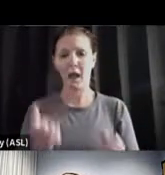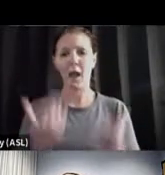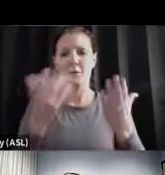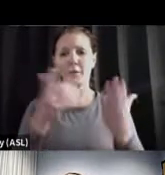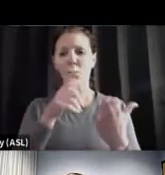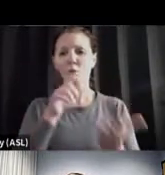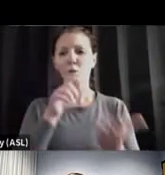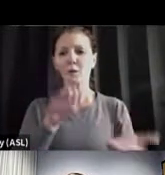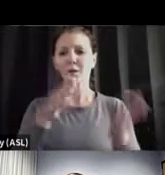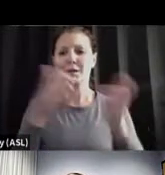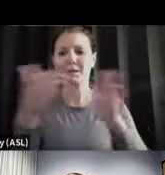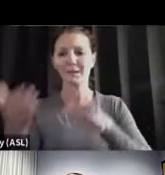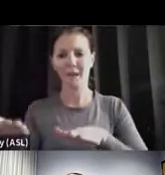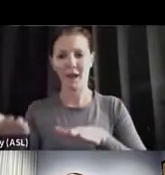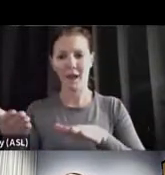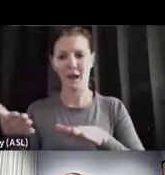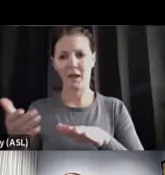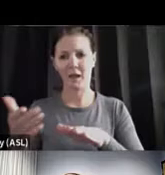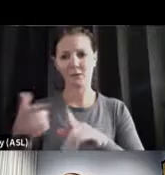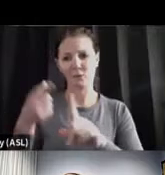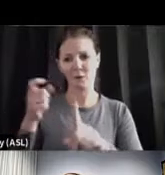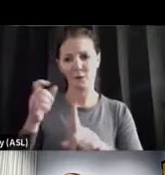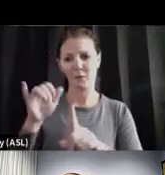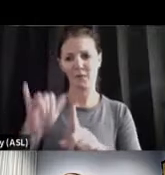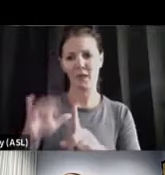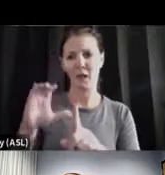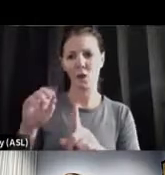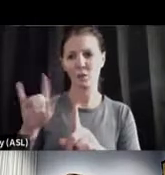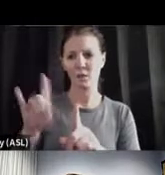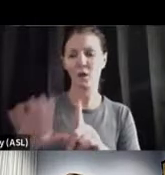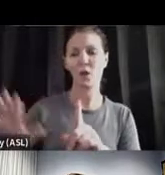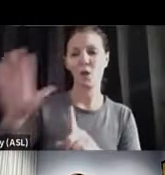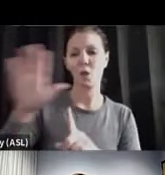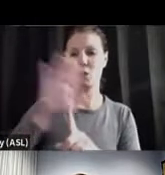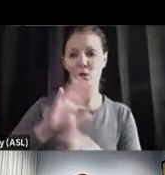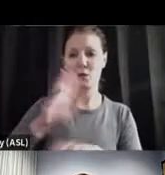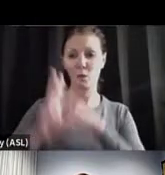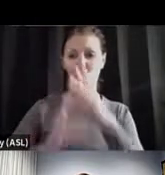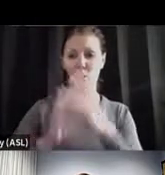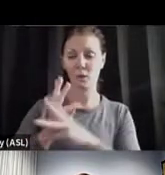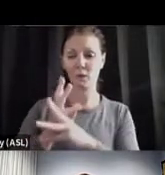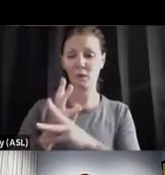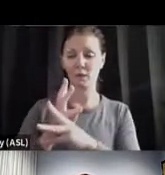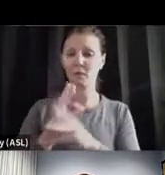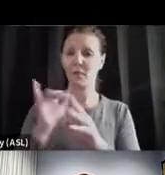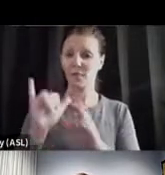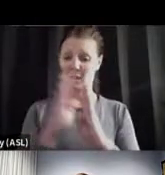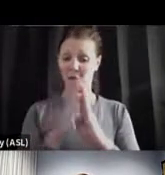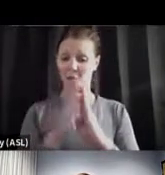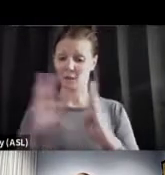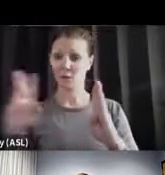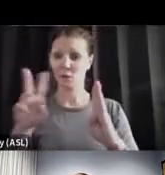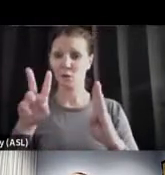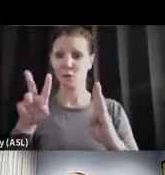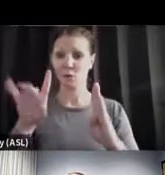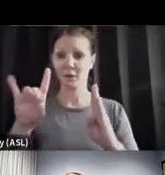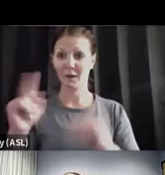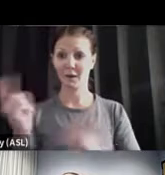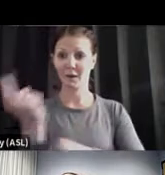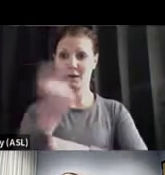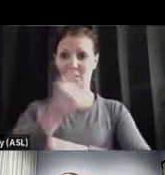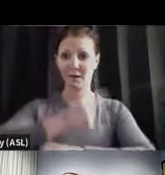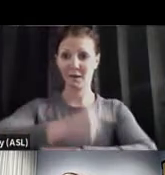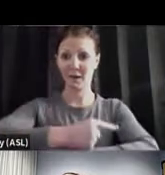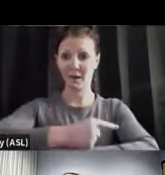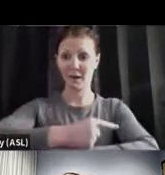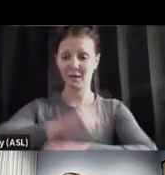the world. And you can see here in a 28-day period, 28 days, that's one month, 205,000 people died of